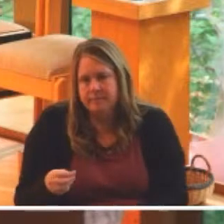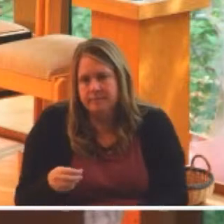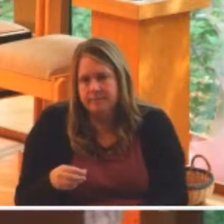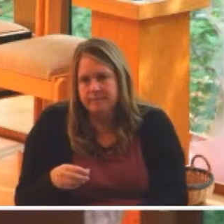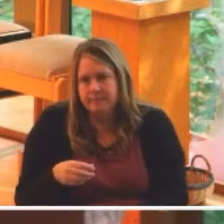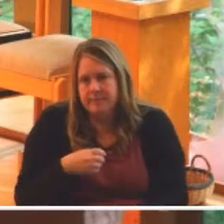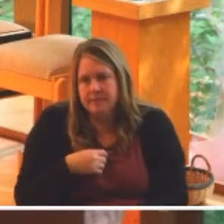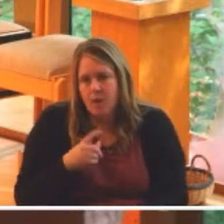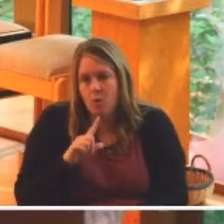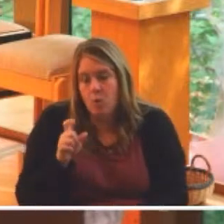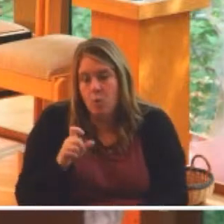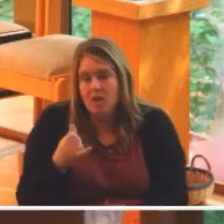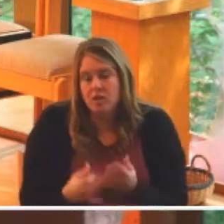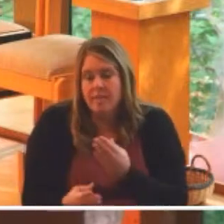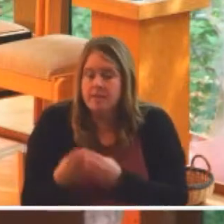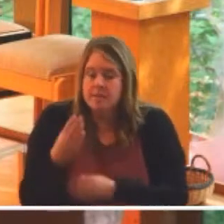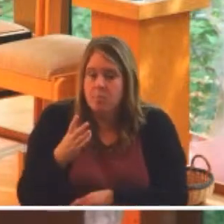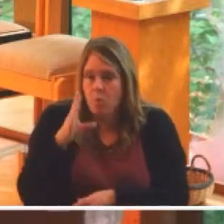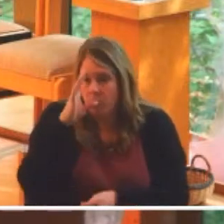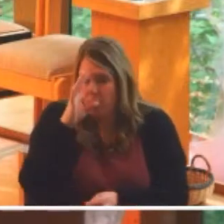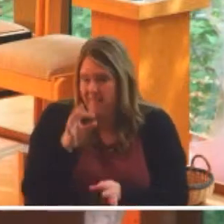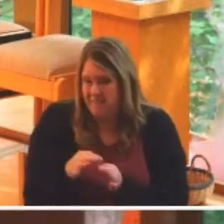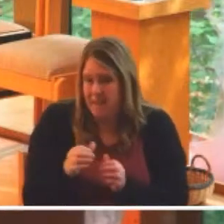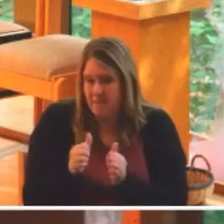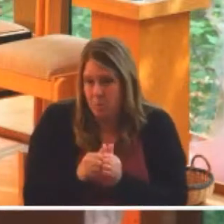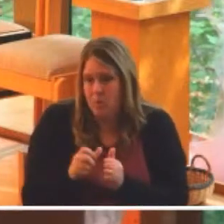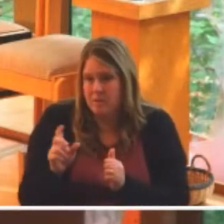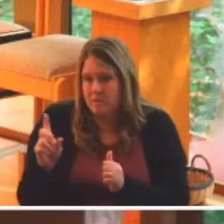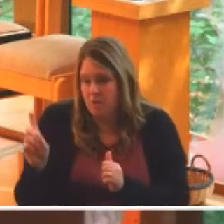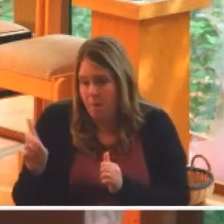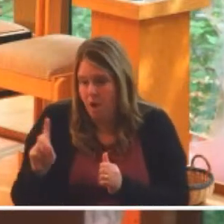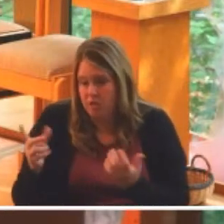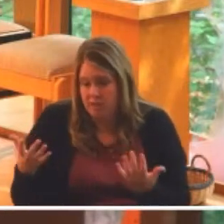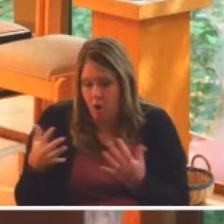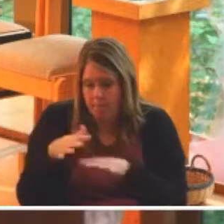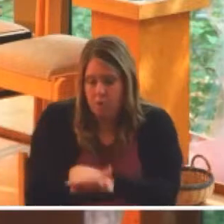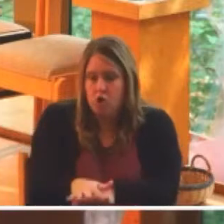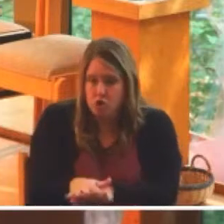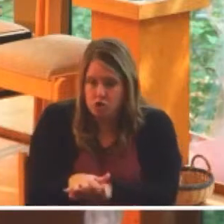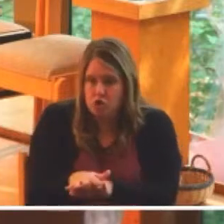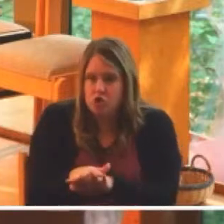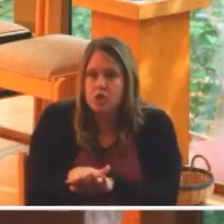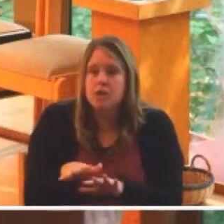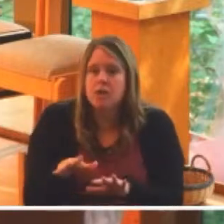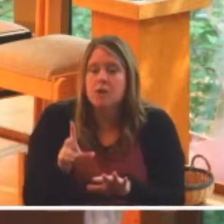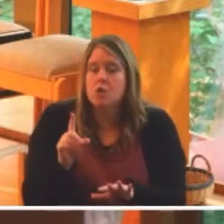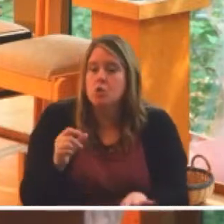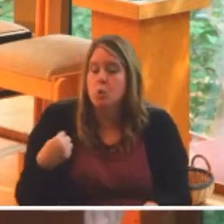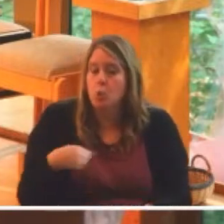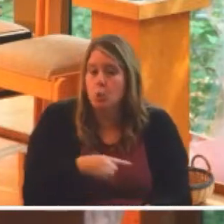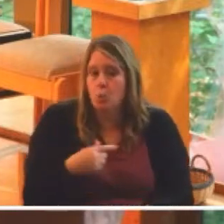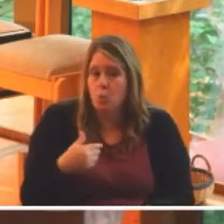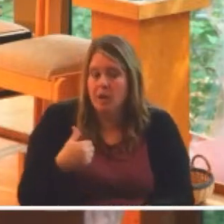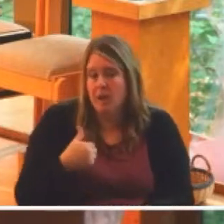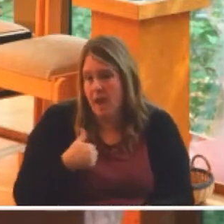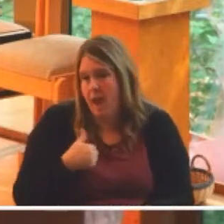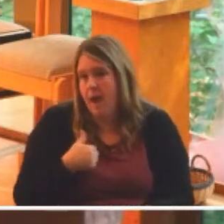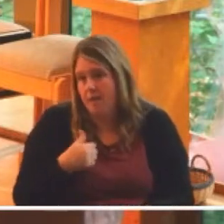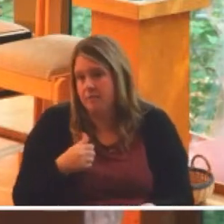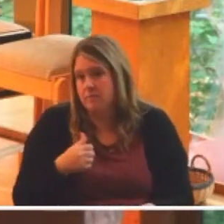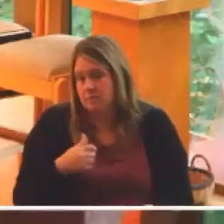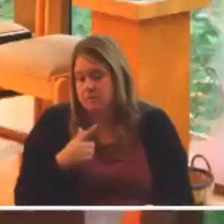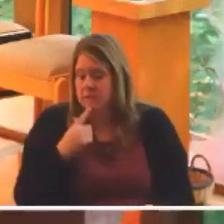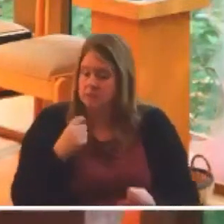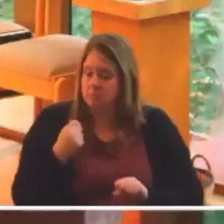I think the question for this moment where our faith and democracy merge together is do we have the audacity to believe